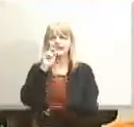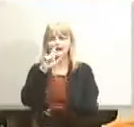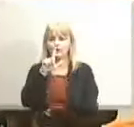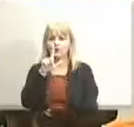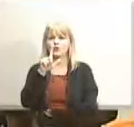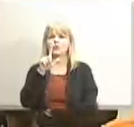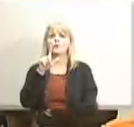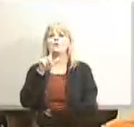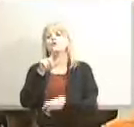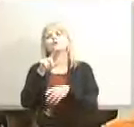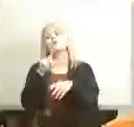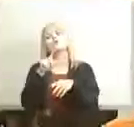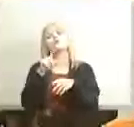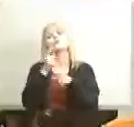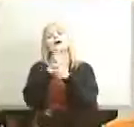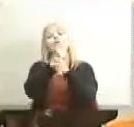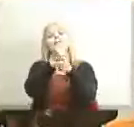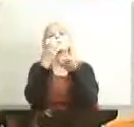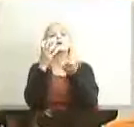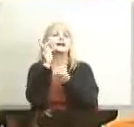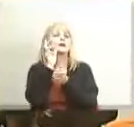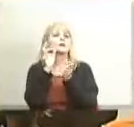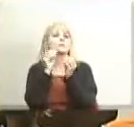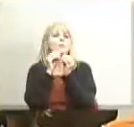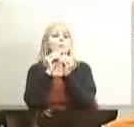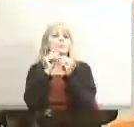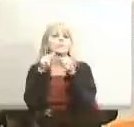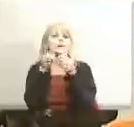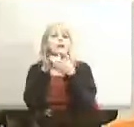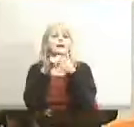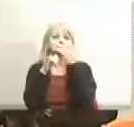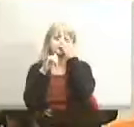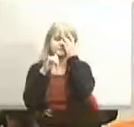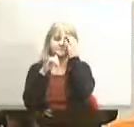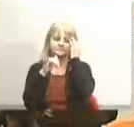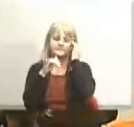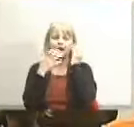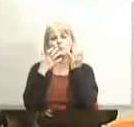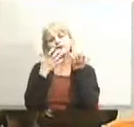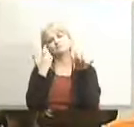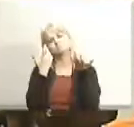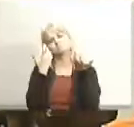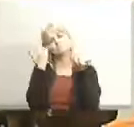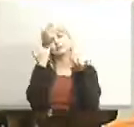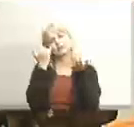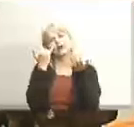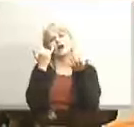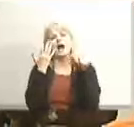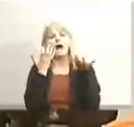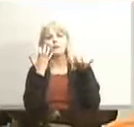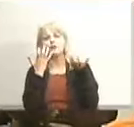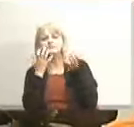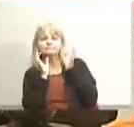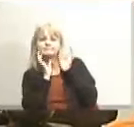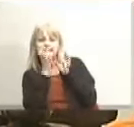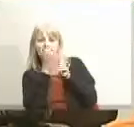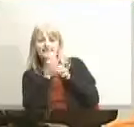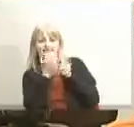want to be in that course i also want to ask if we could have some kind of snapshot of teacher absenteeism rates